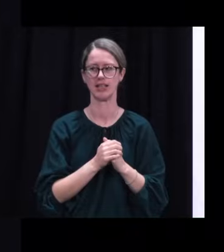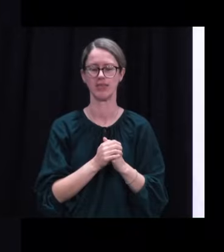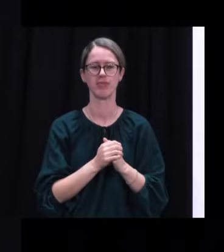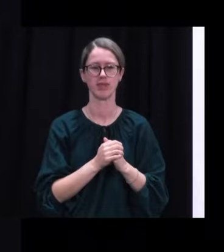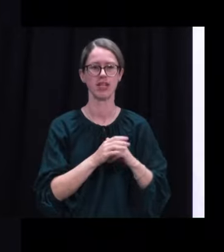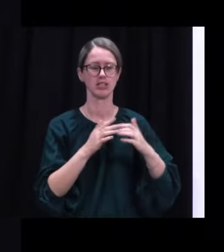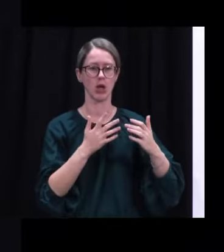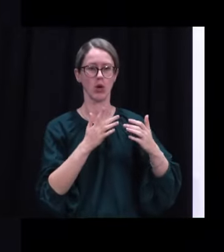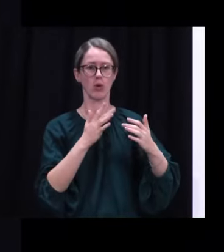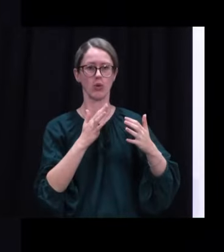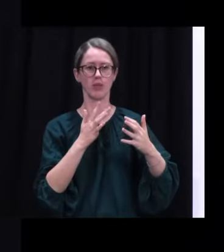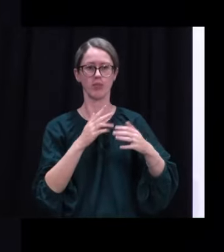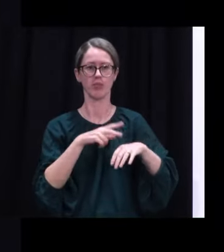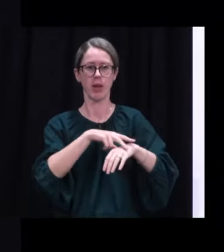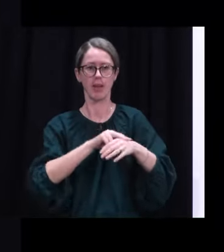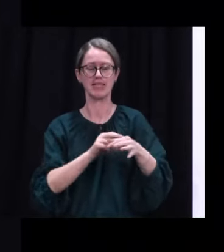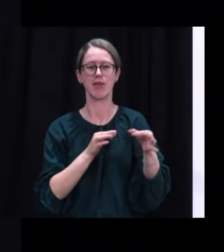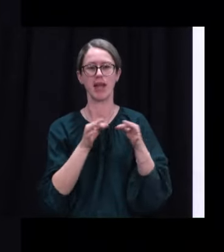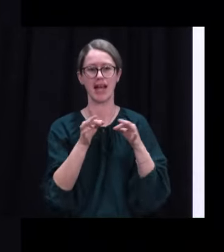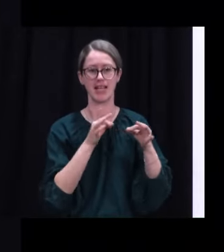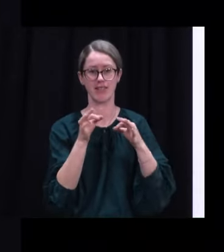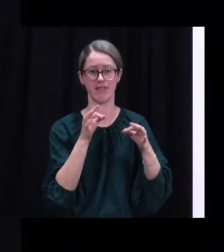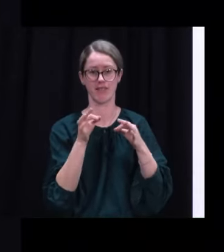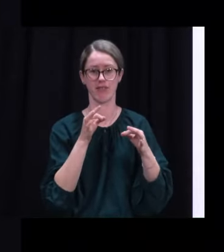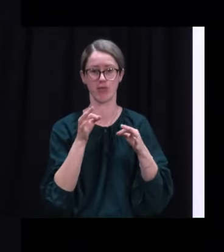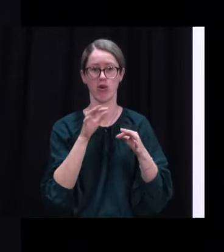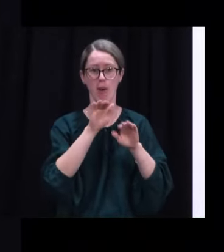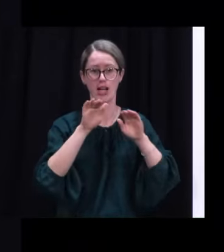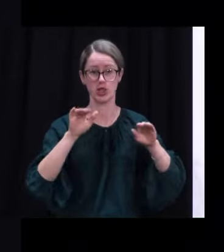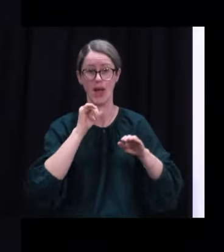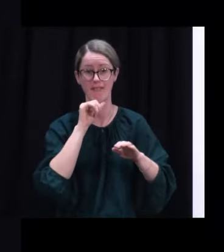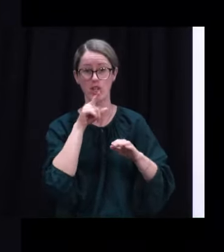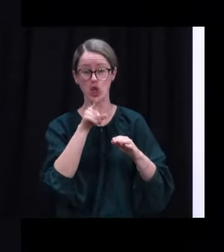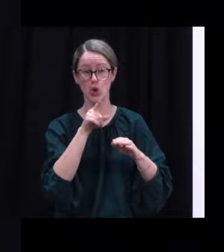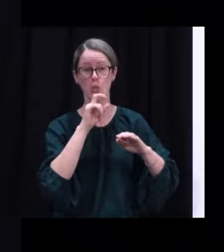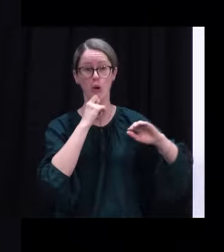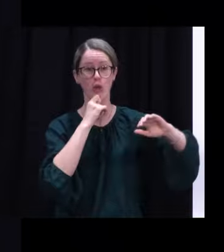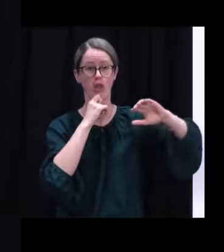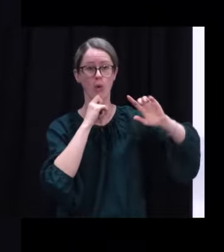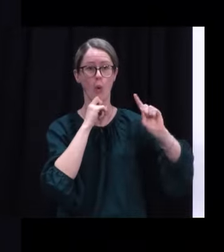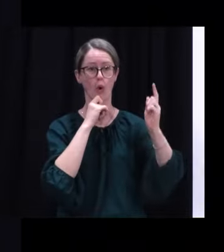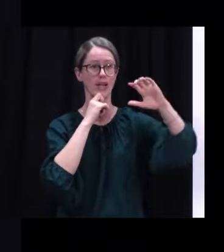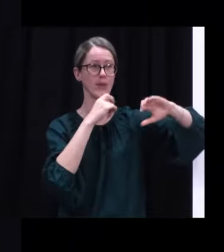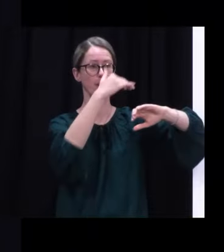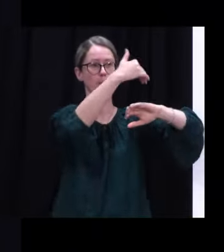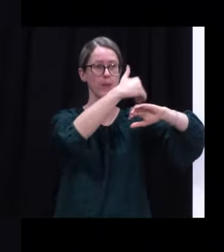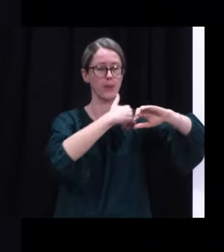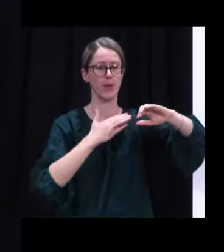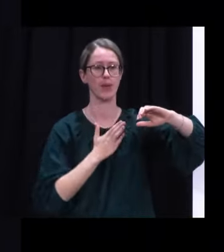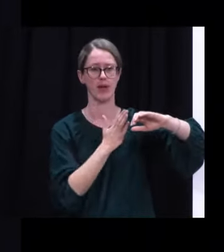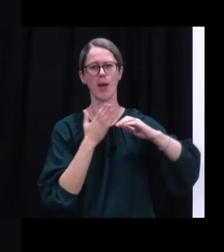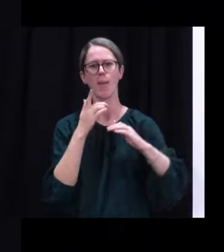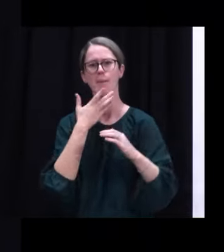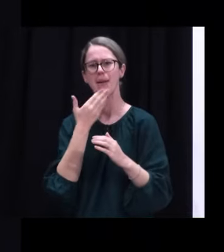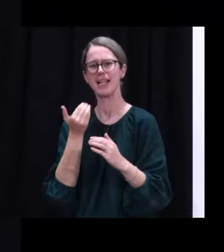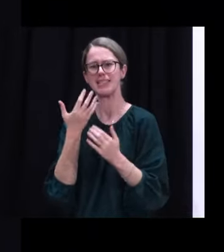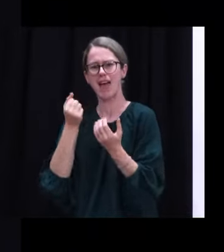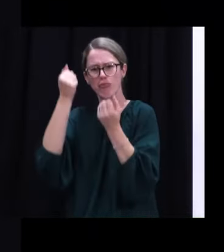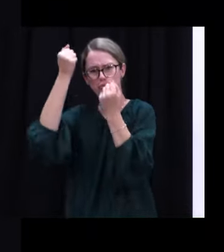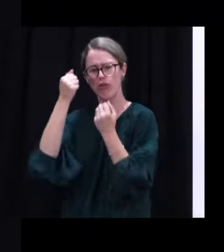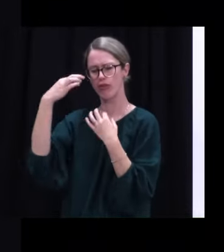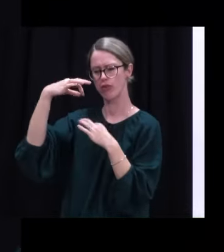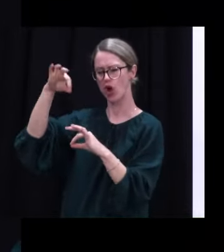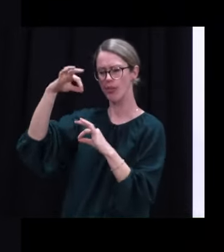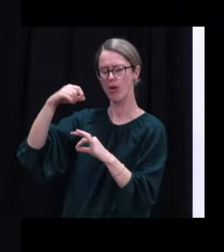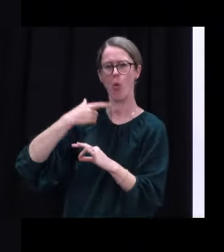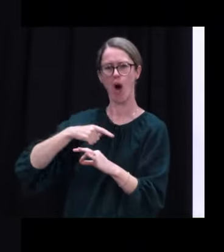Either way though, police have planned for this. I will just remind travellers to have the appropriate travel documents on them to speed up the process. If you don't need to